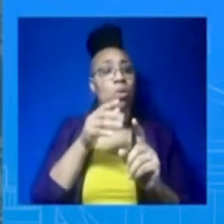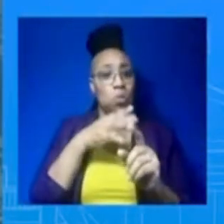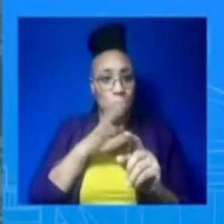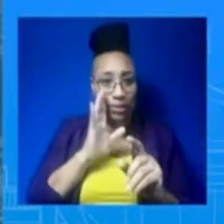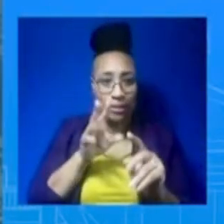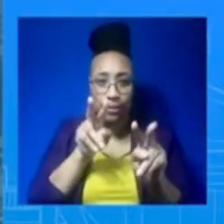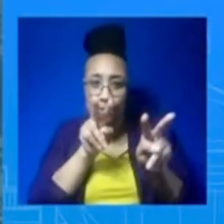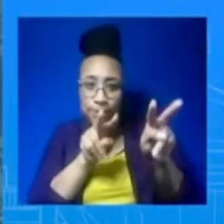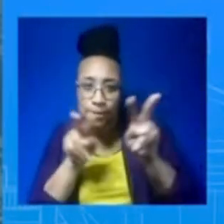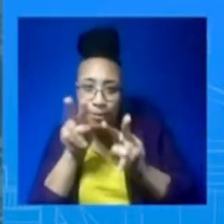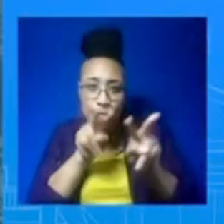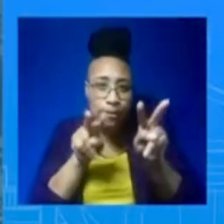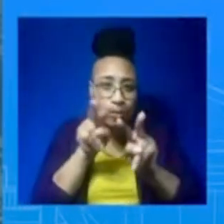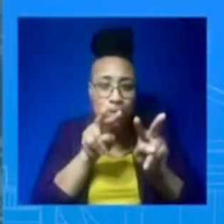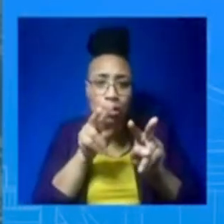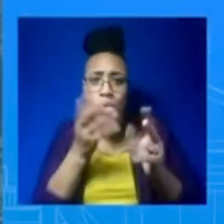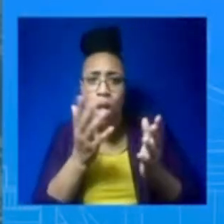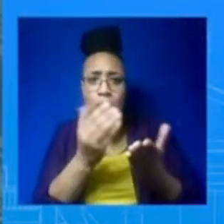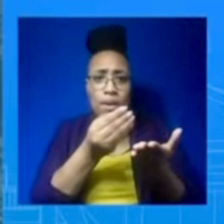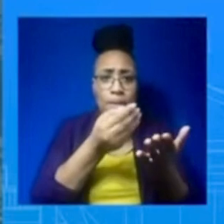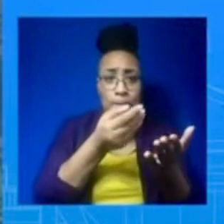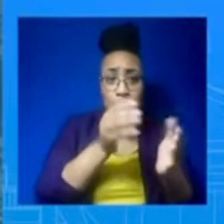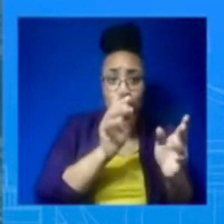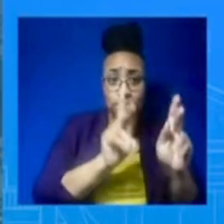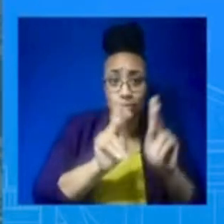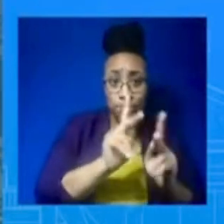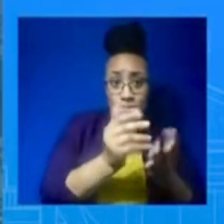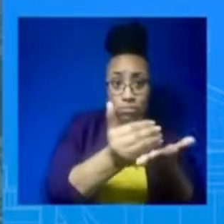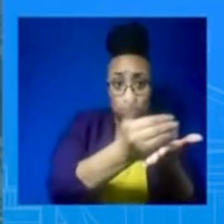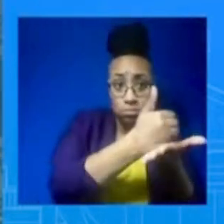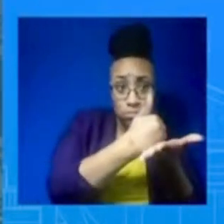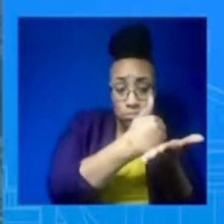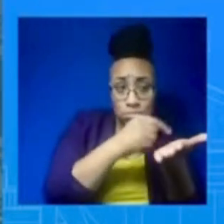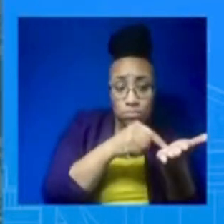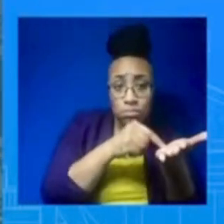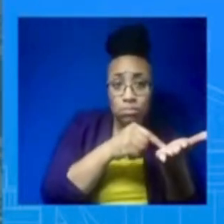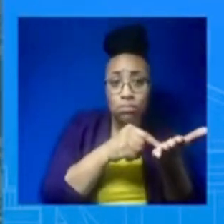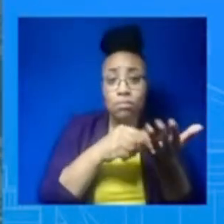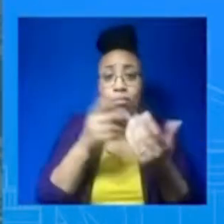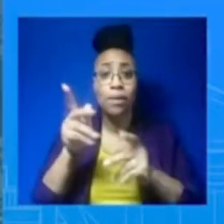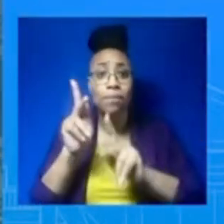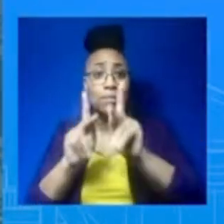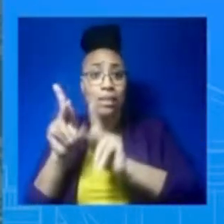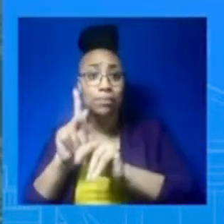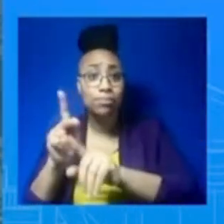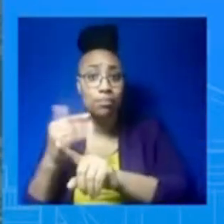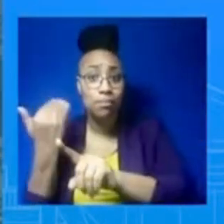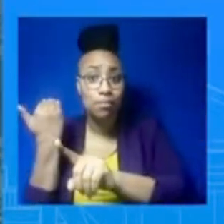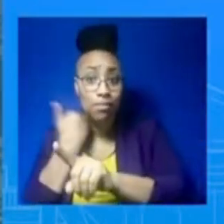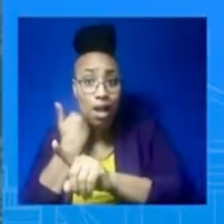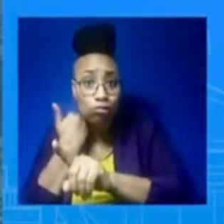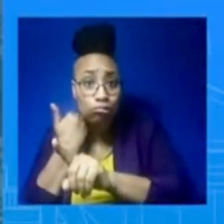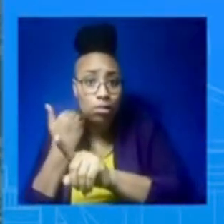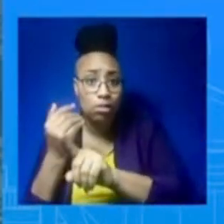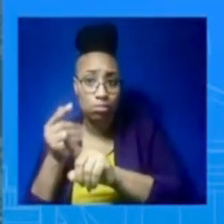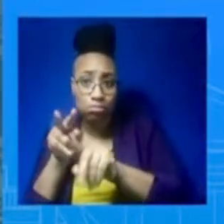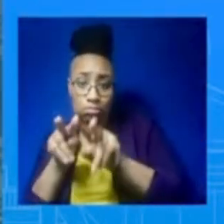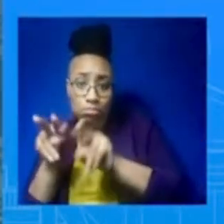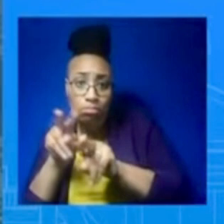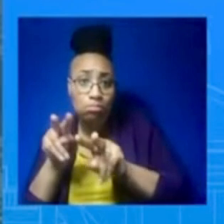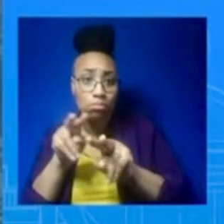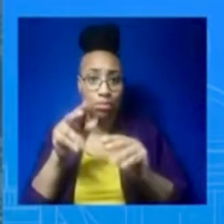are entering bankruptcy than before the pandemic. Mortgage, auto, and credit card delinquencies are below pre-pandemic levels.